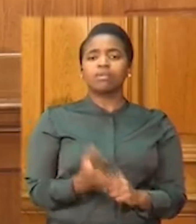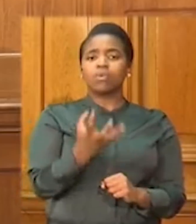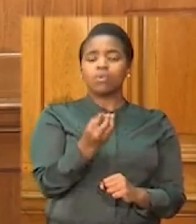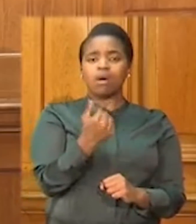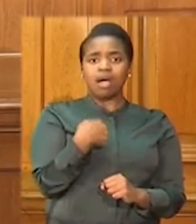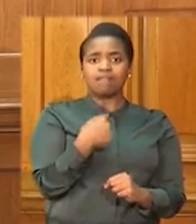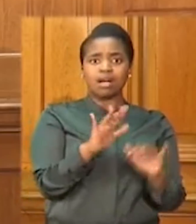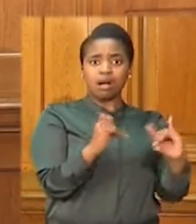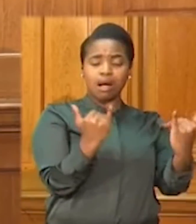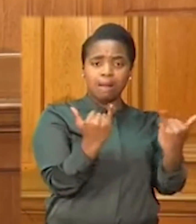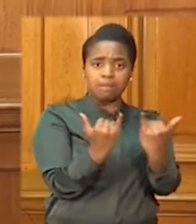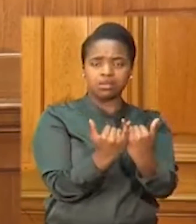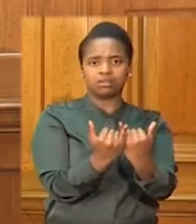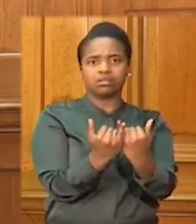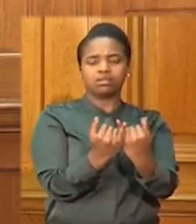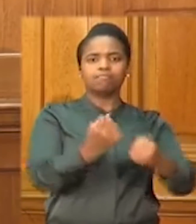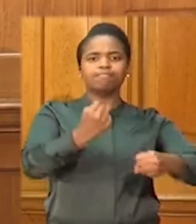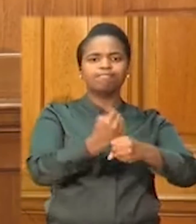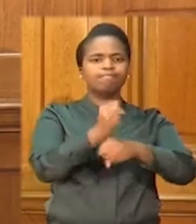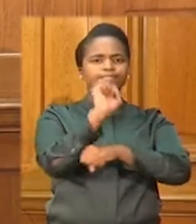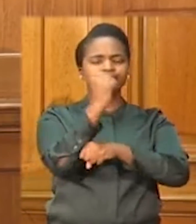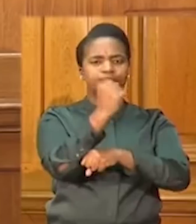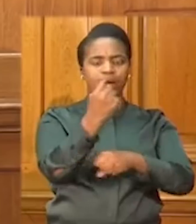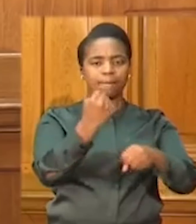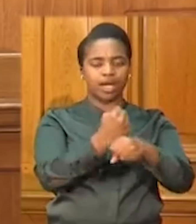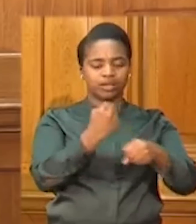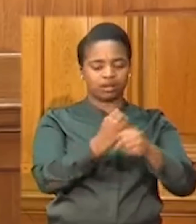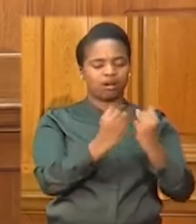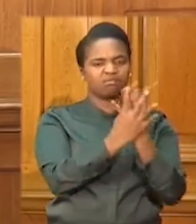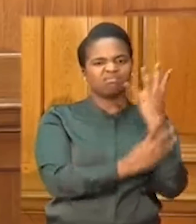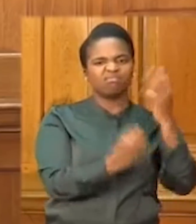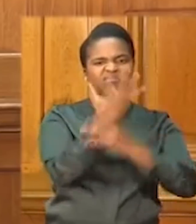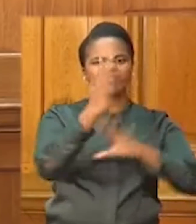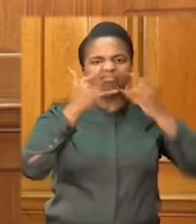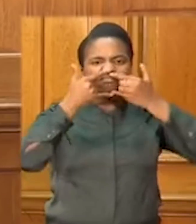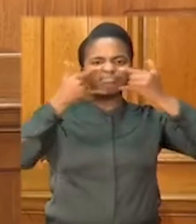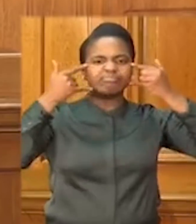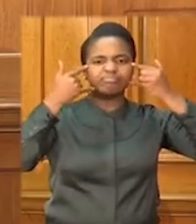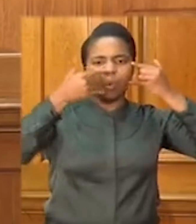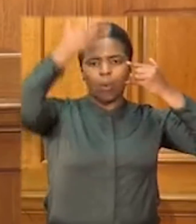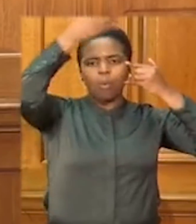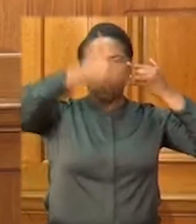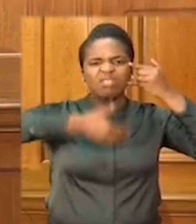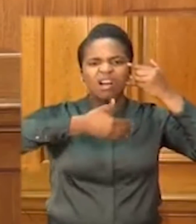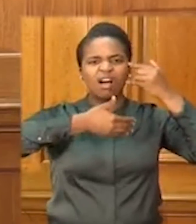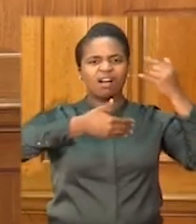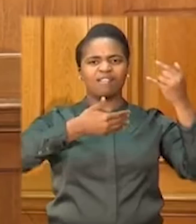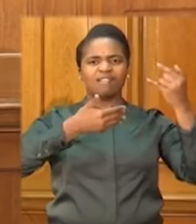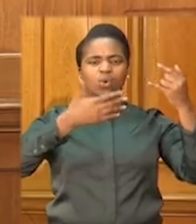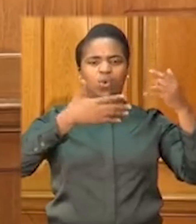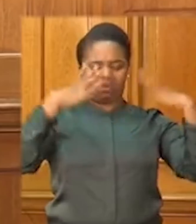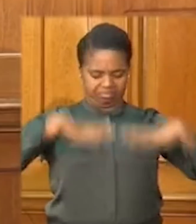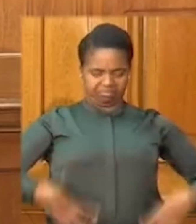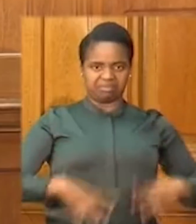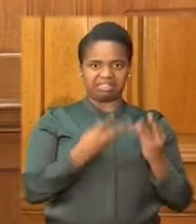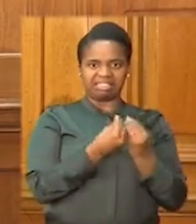or to manufacture personal protective equipment has been utilized in the past few weeks with